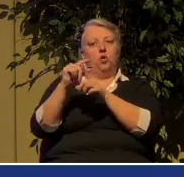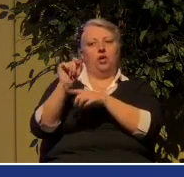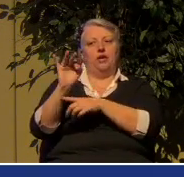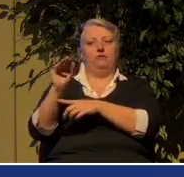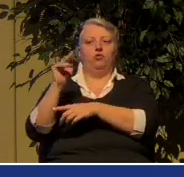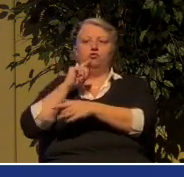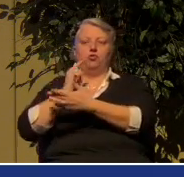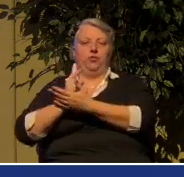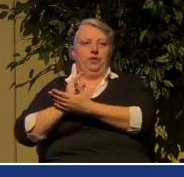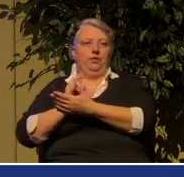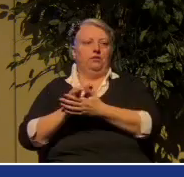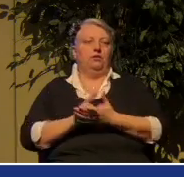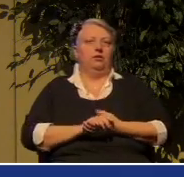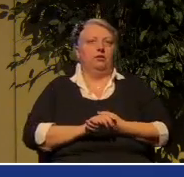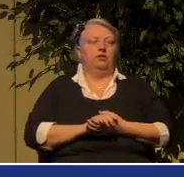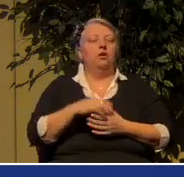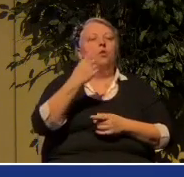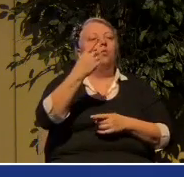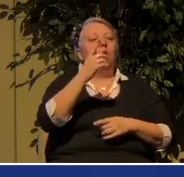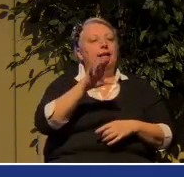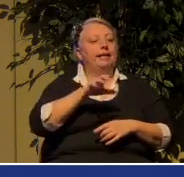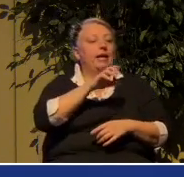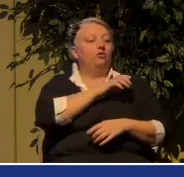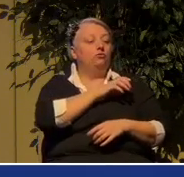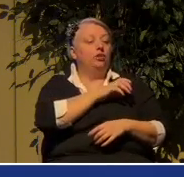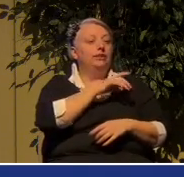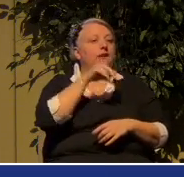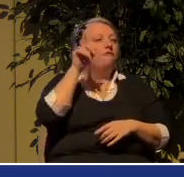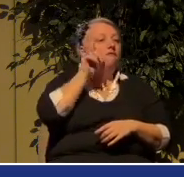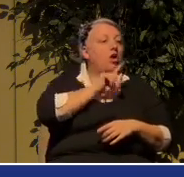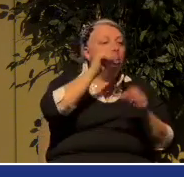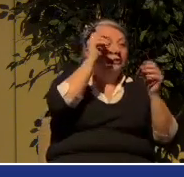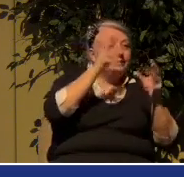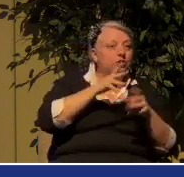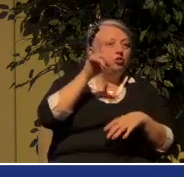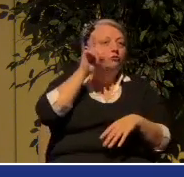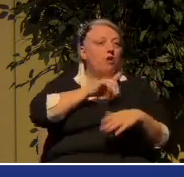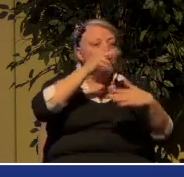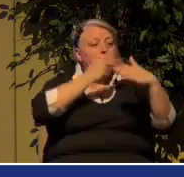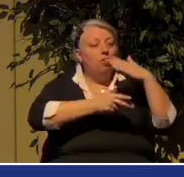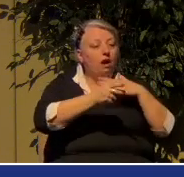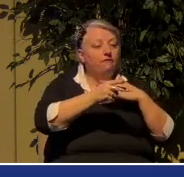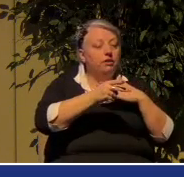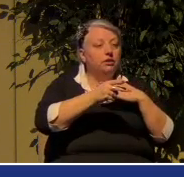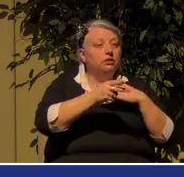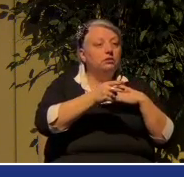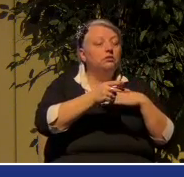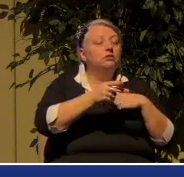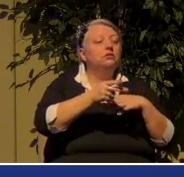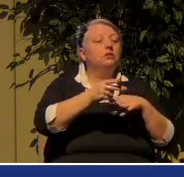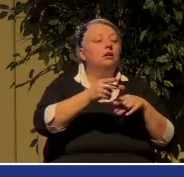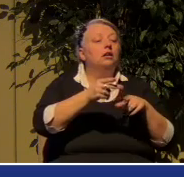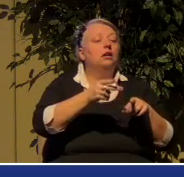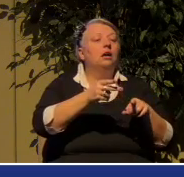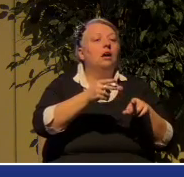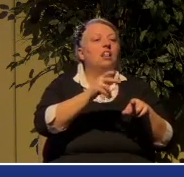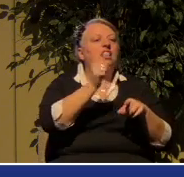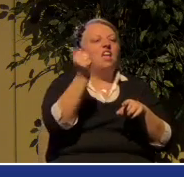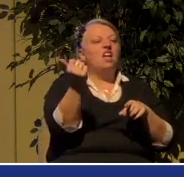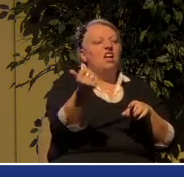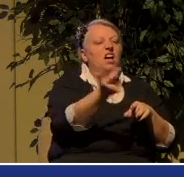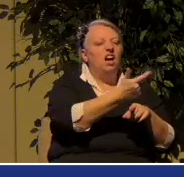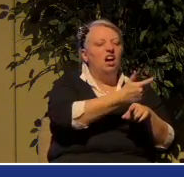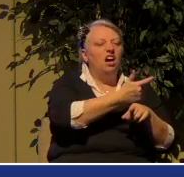What are the characteristics of false teachers and false prophets, of course, is that they all